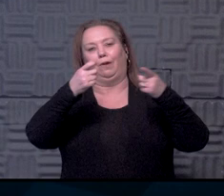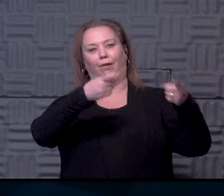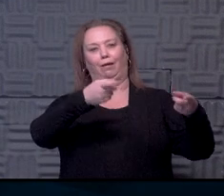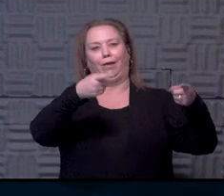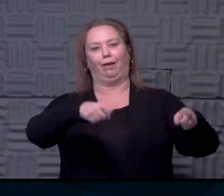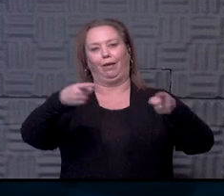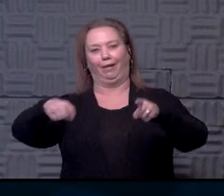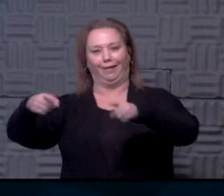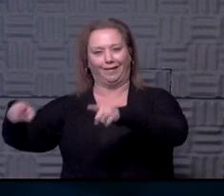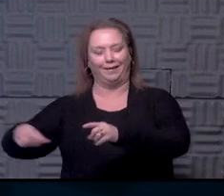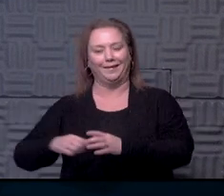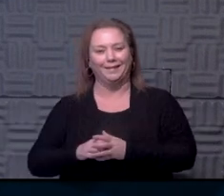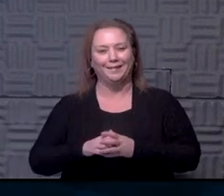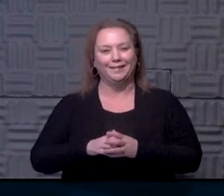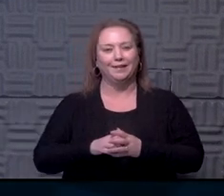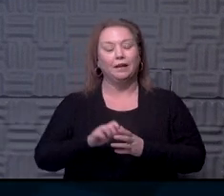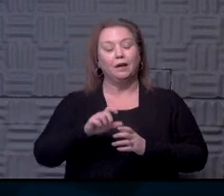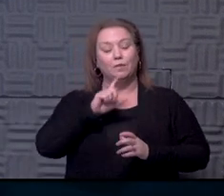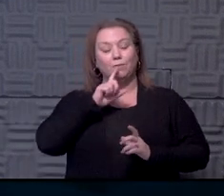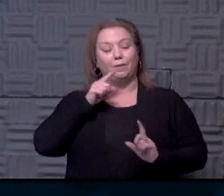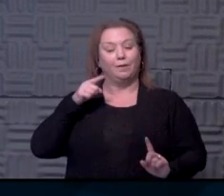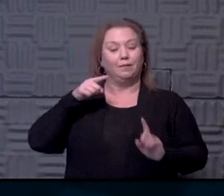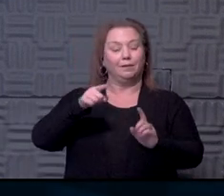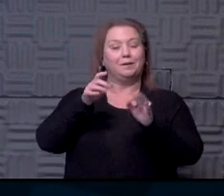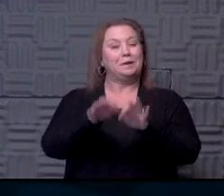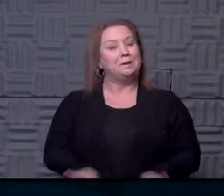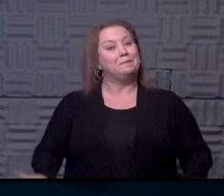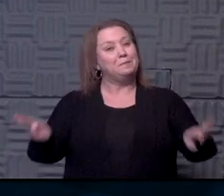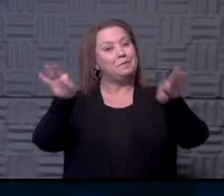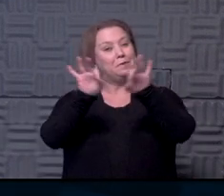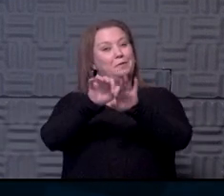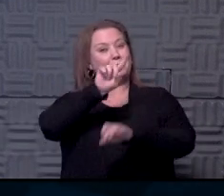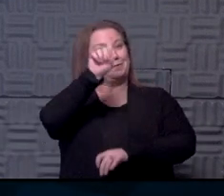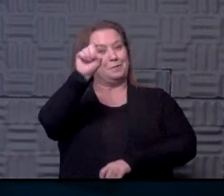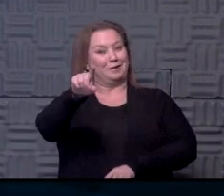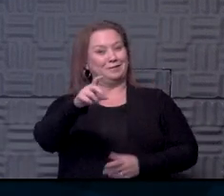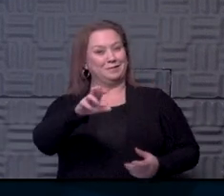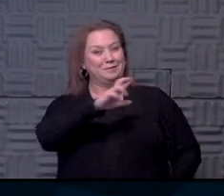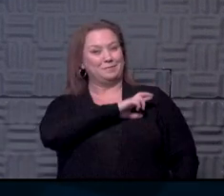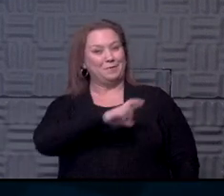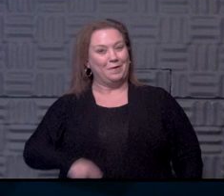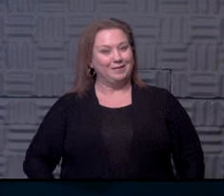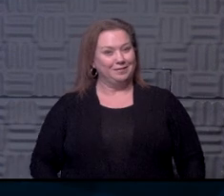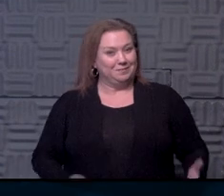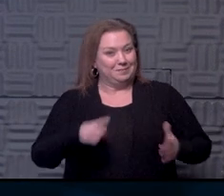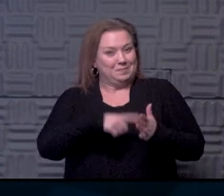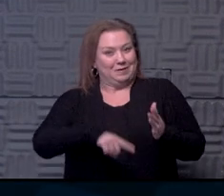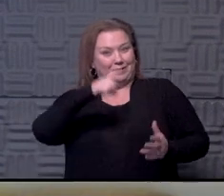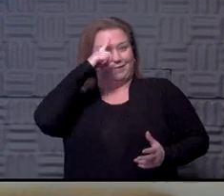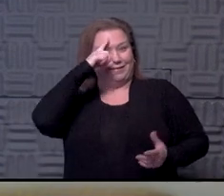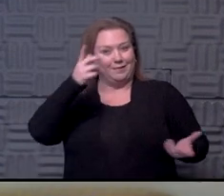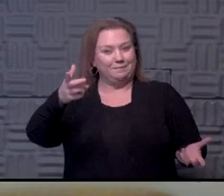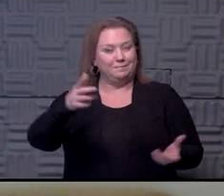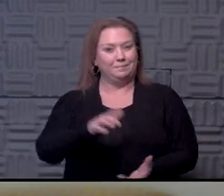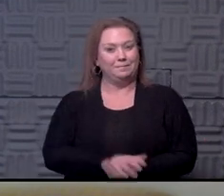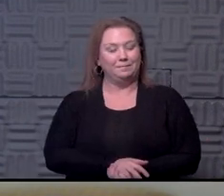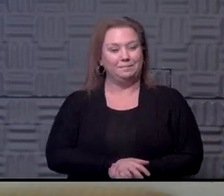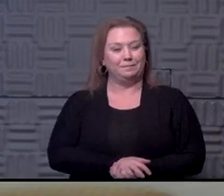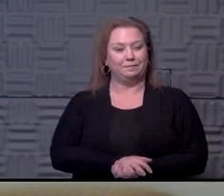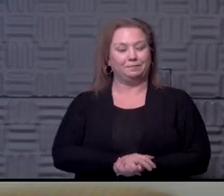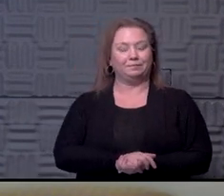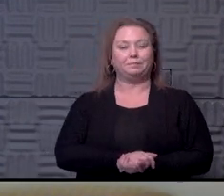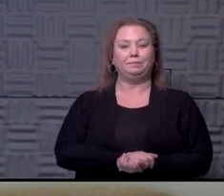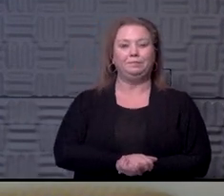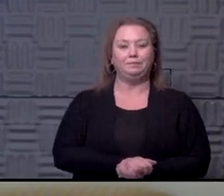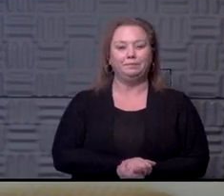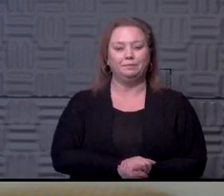So they're real important questions. What do you think about the team as things are shaping up? Here's what